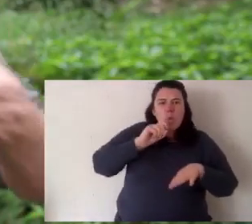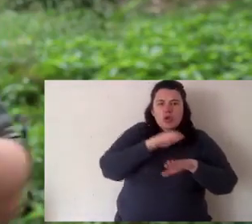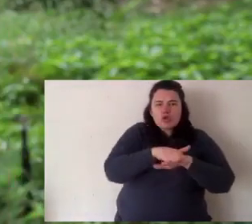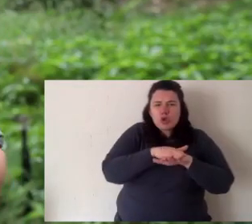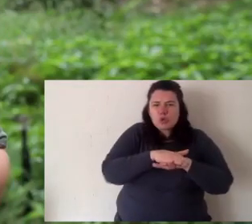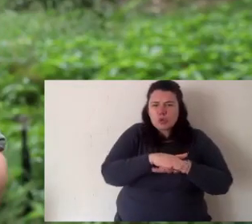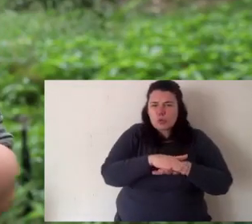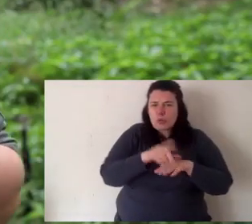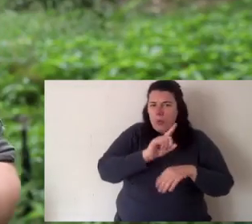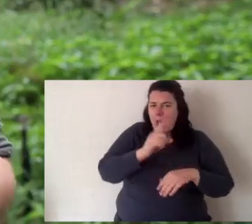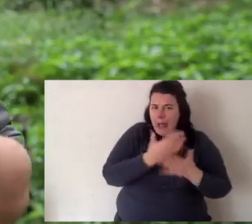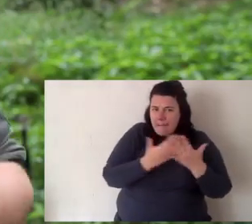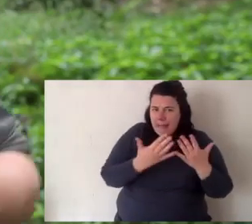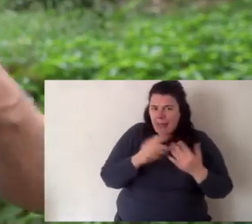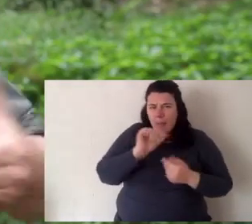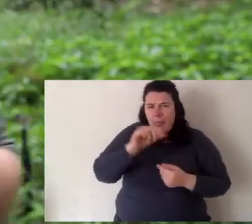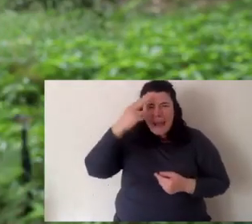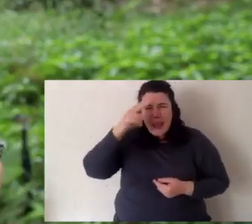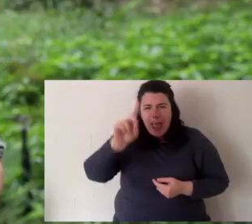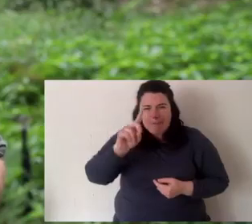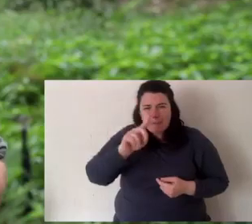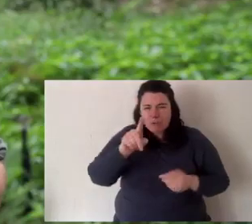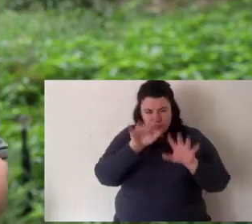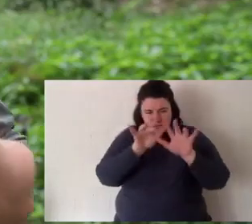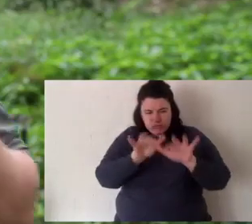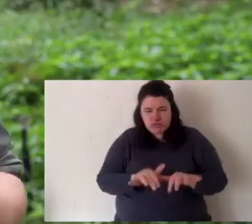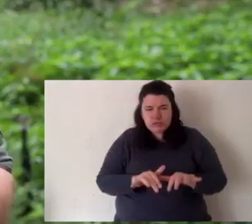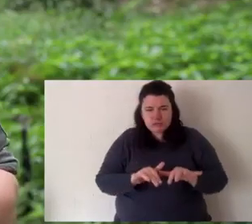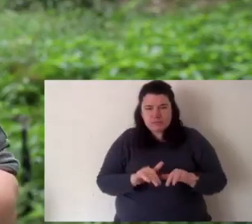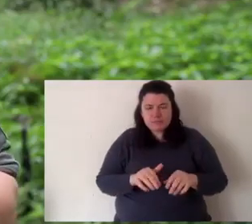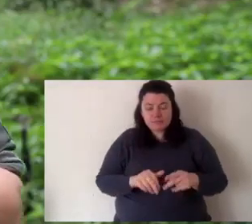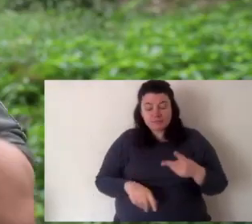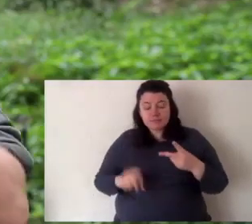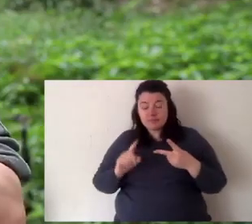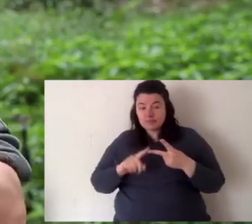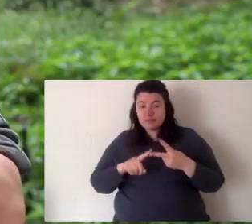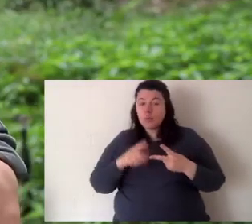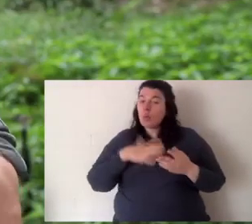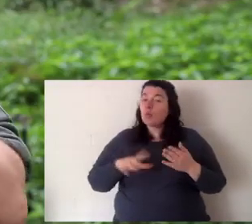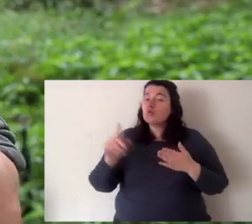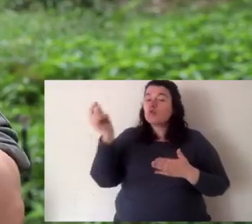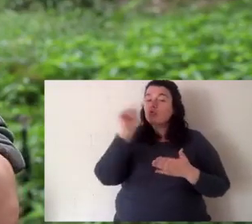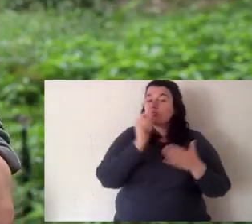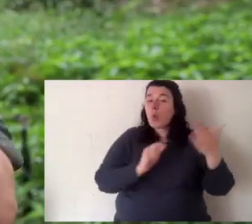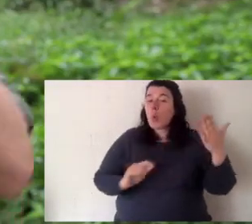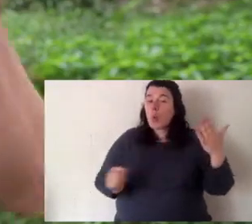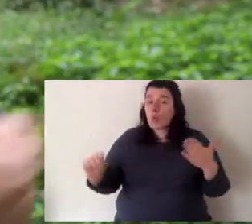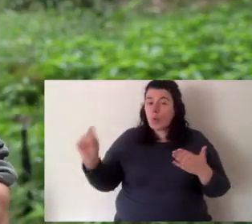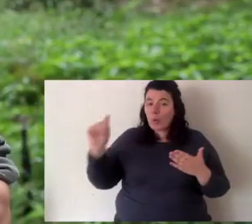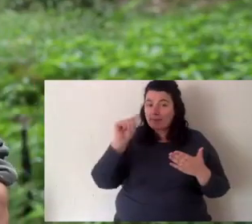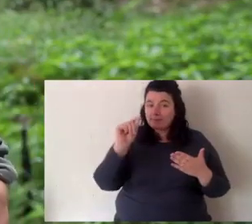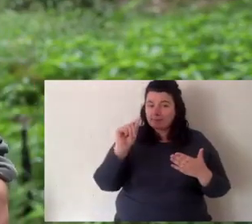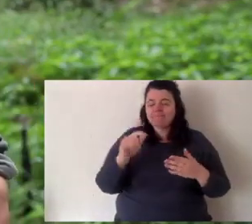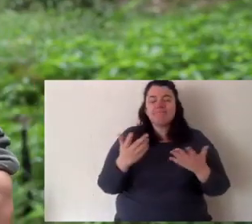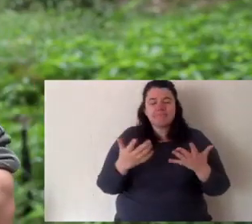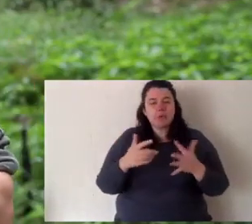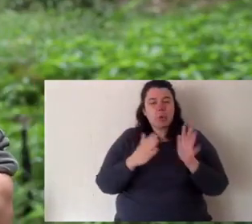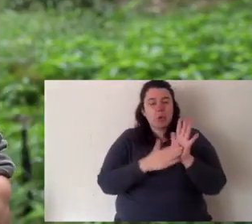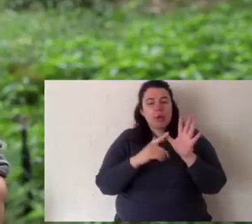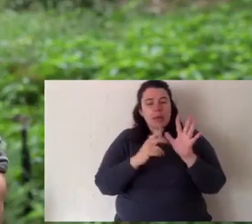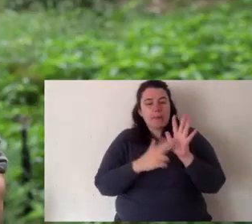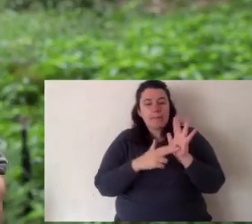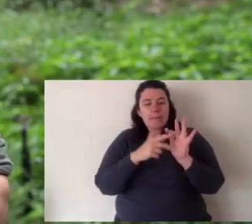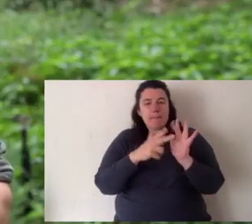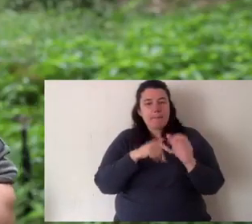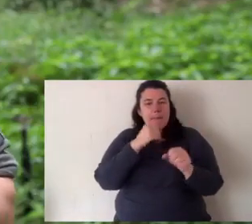species of freshwater turtle are there in Australia? And what are their names? The next is, I'd like a drawing. But I want a bit of an ecological drawing. So,